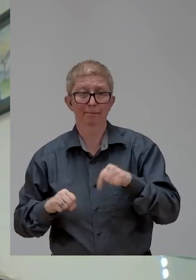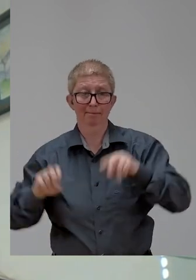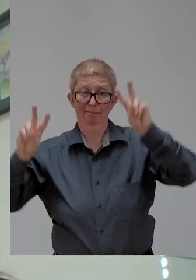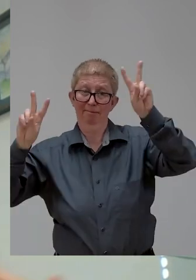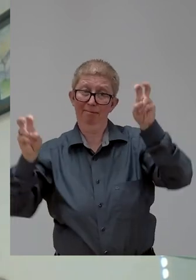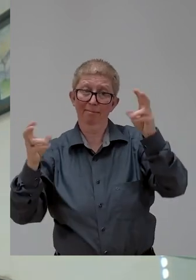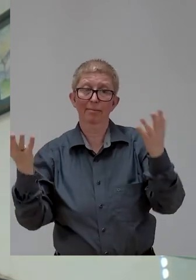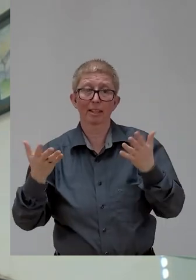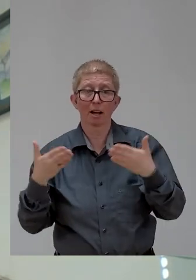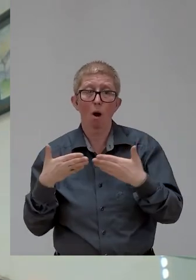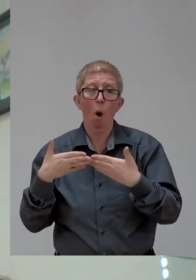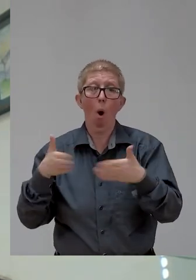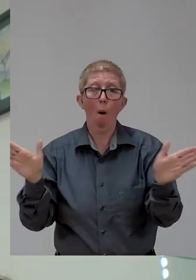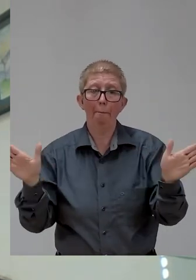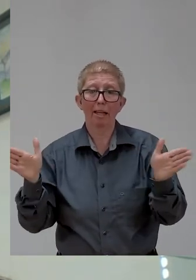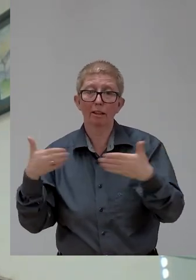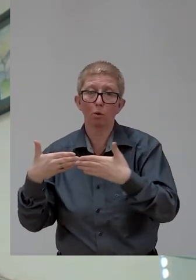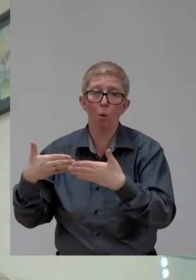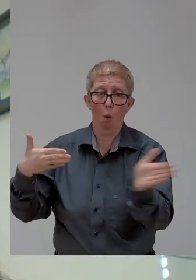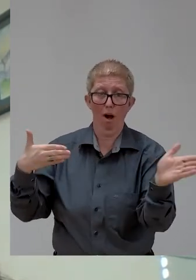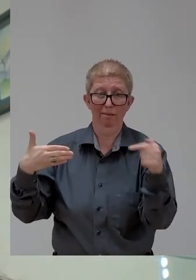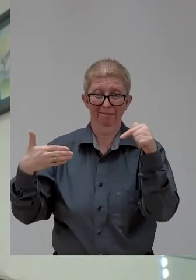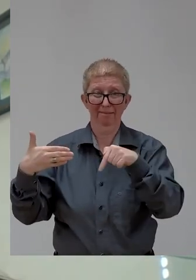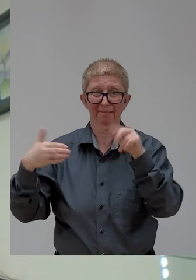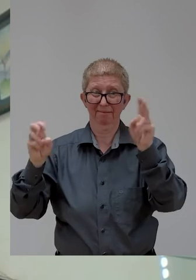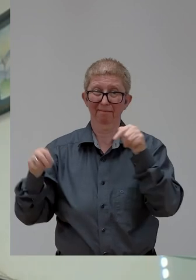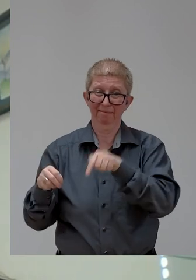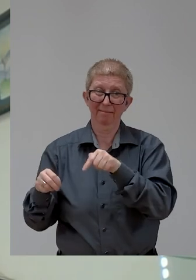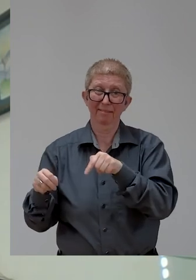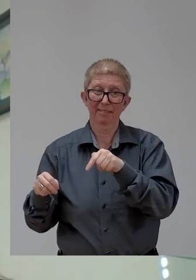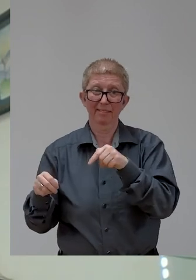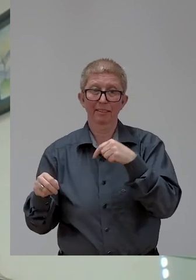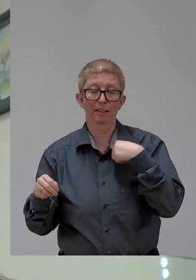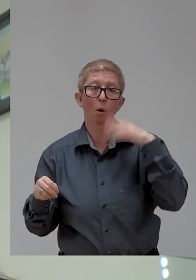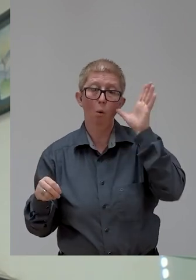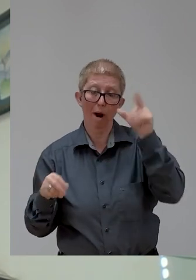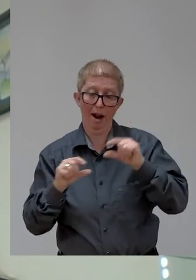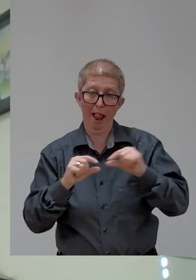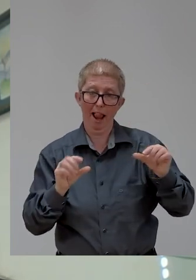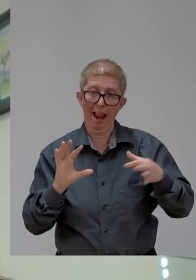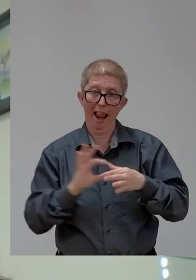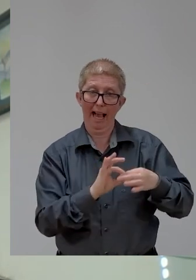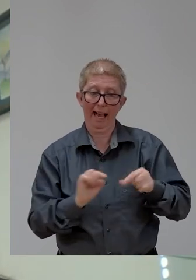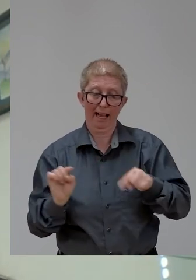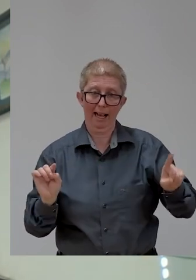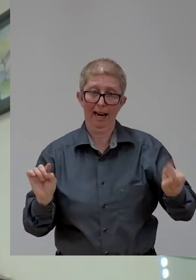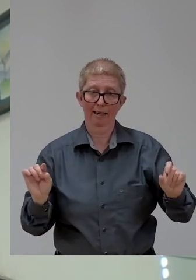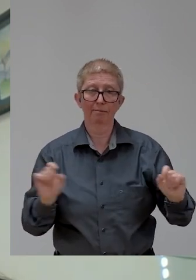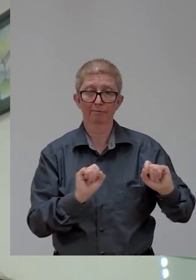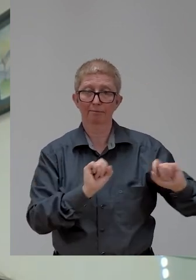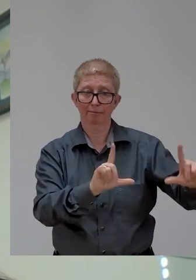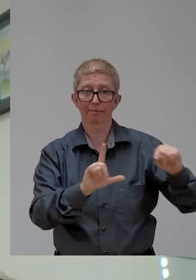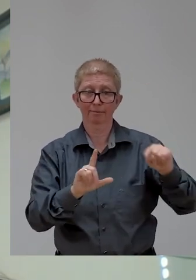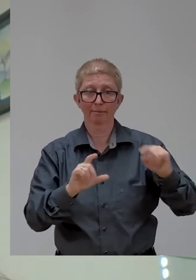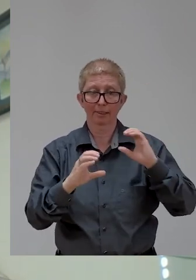every person can be a person that opens the door. We'll put a link on the chat here so that you can see it, but it's very